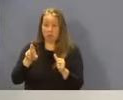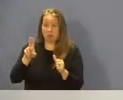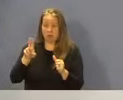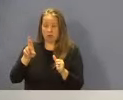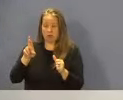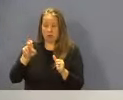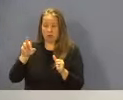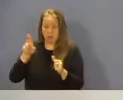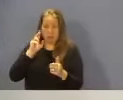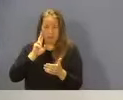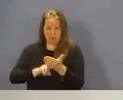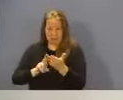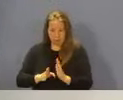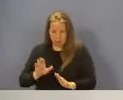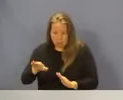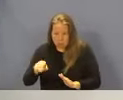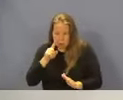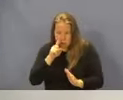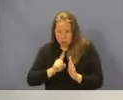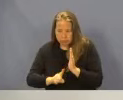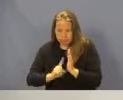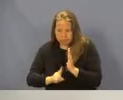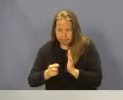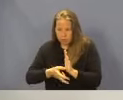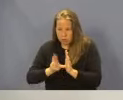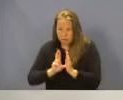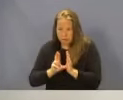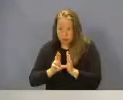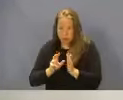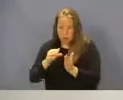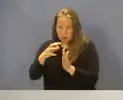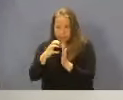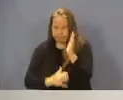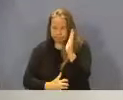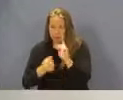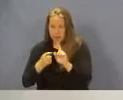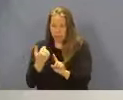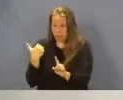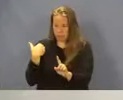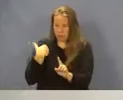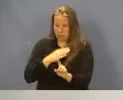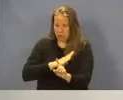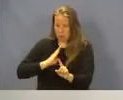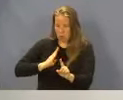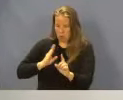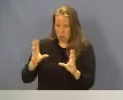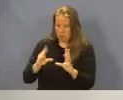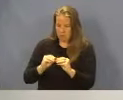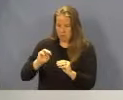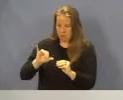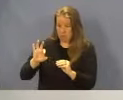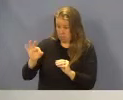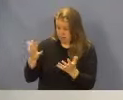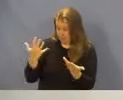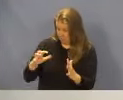as our secretary, if she's had a chance to review the minutes of the previous board meeting, May 9, and can